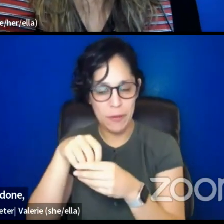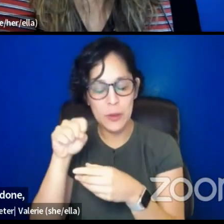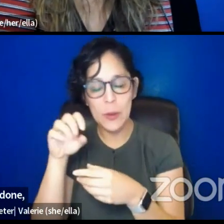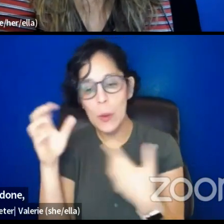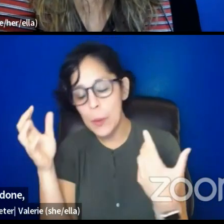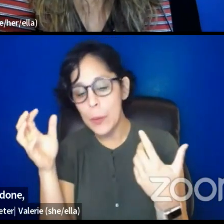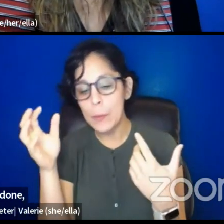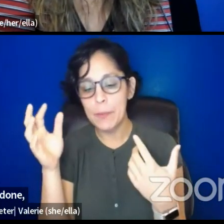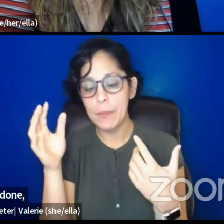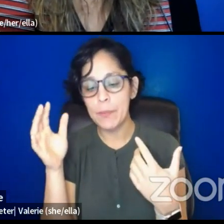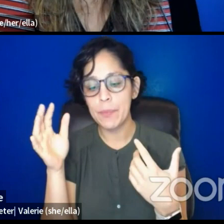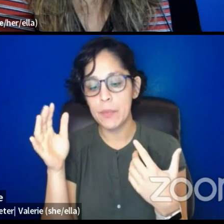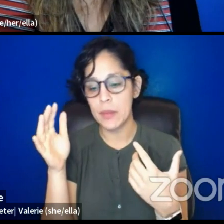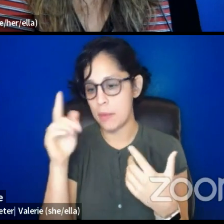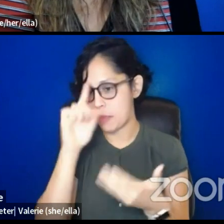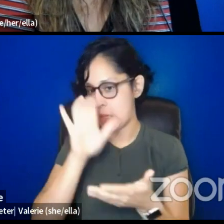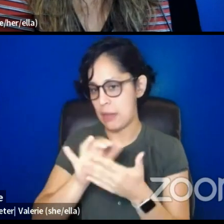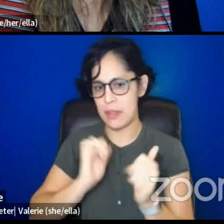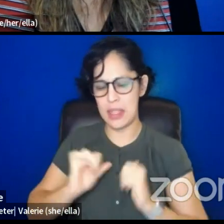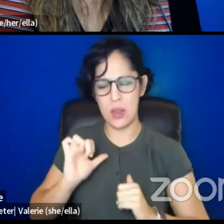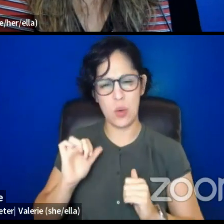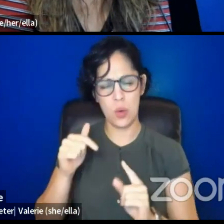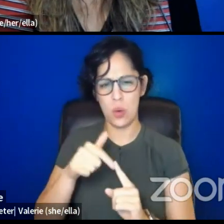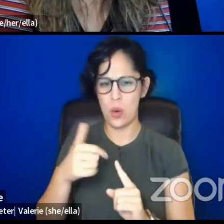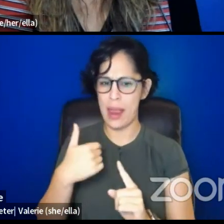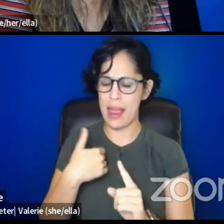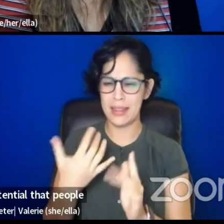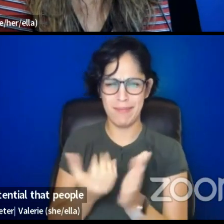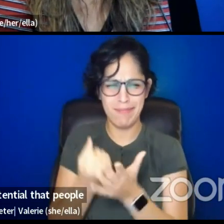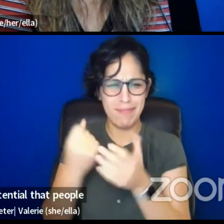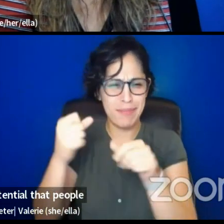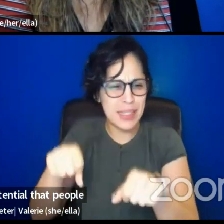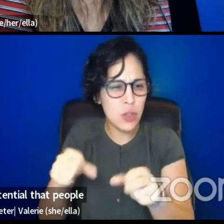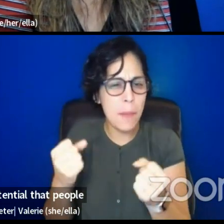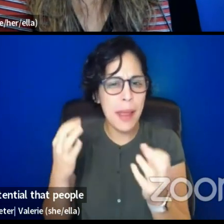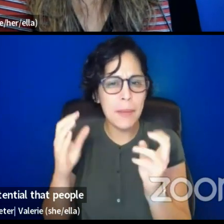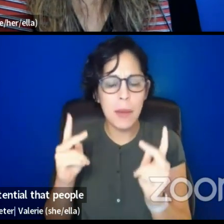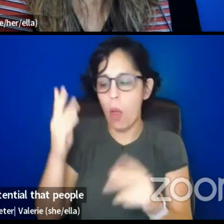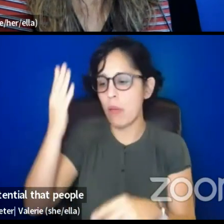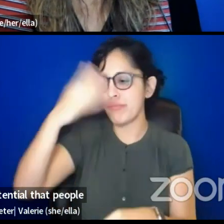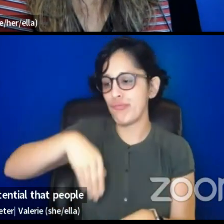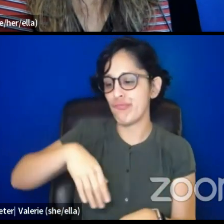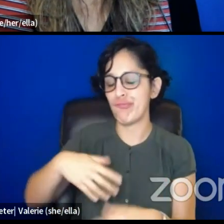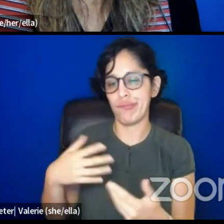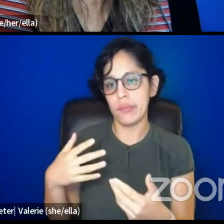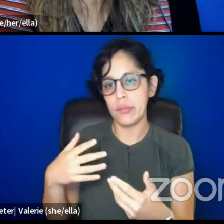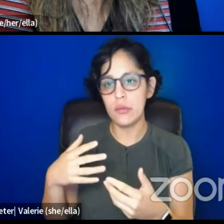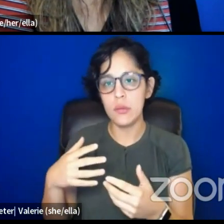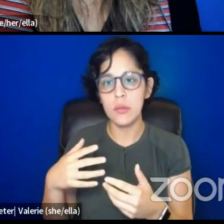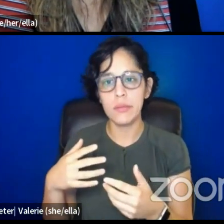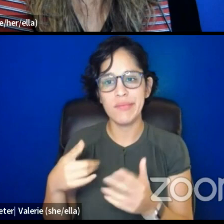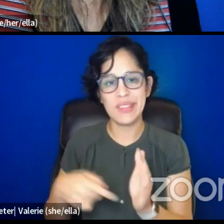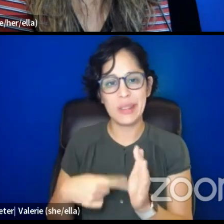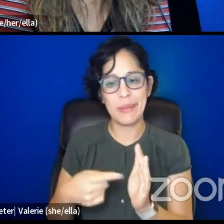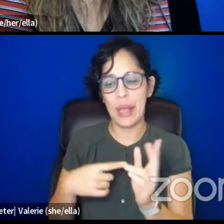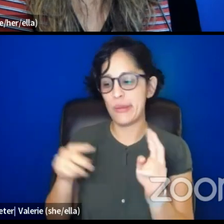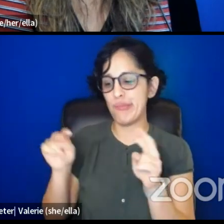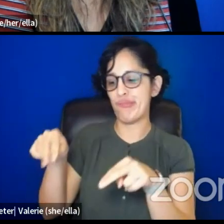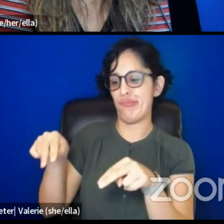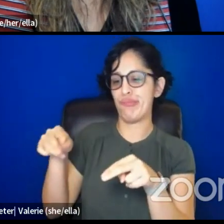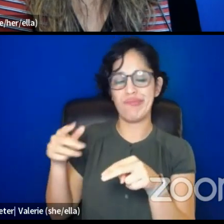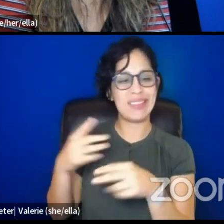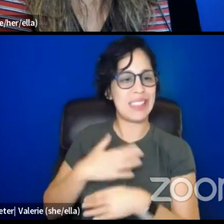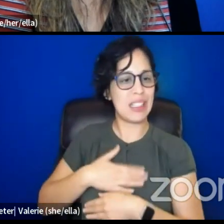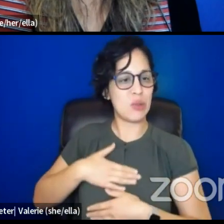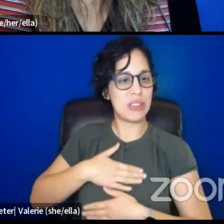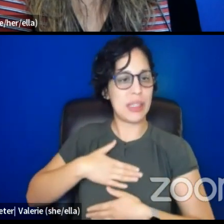I think theater has so much potential that people don't see, and they see it just as entertainment,